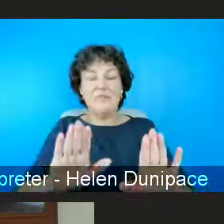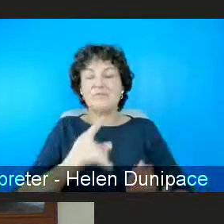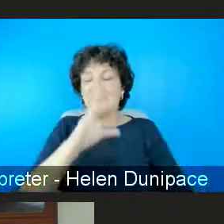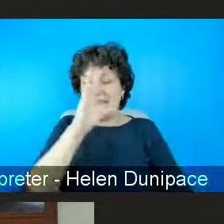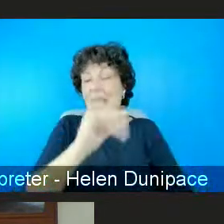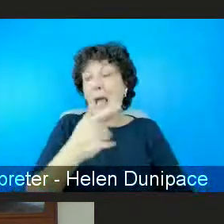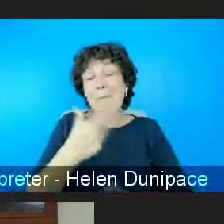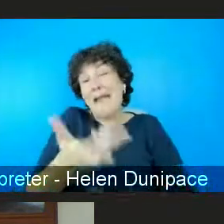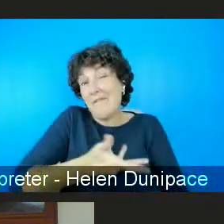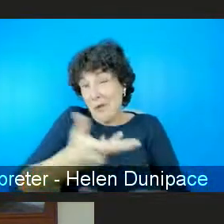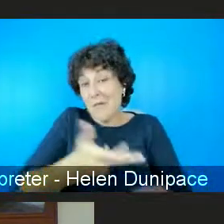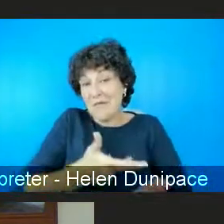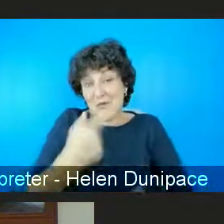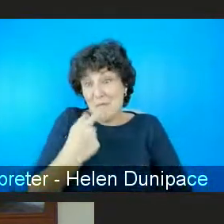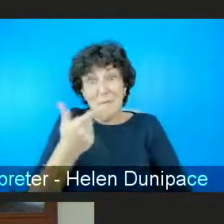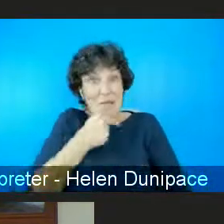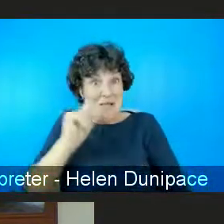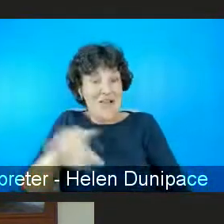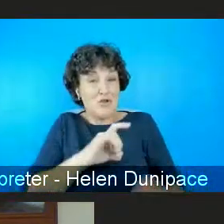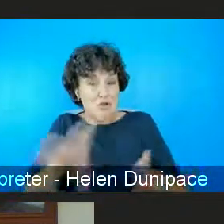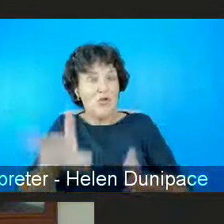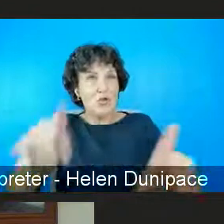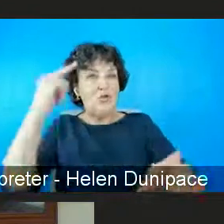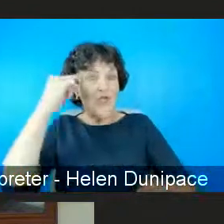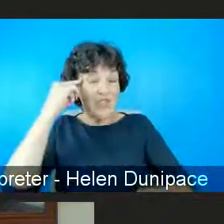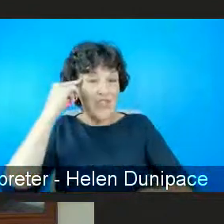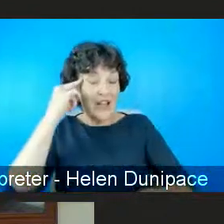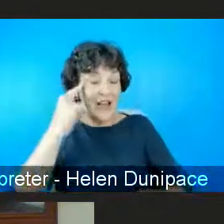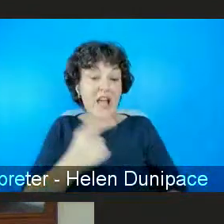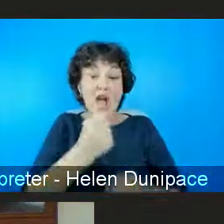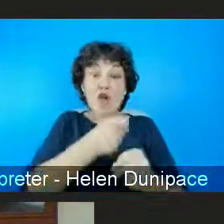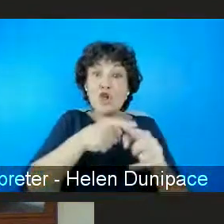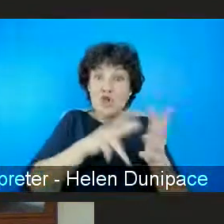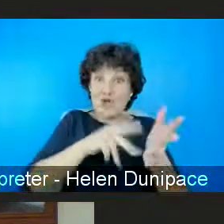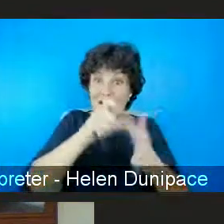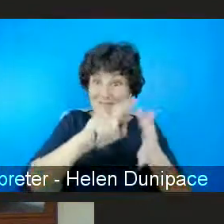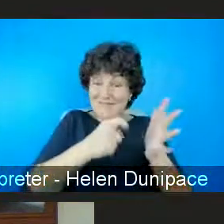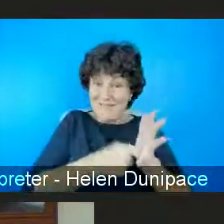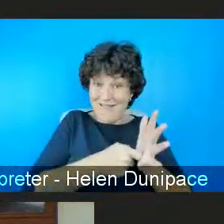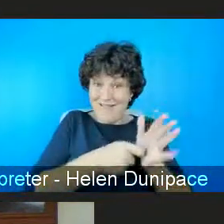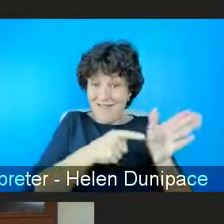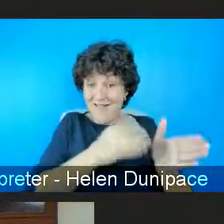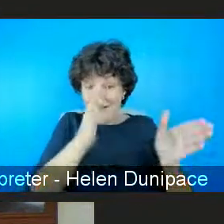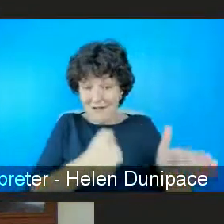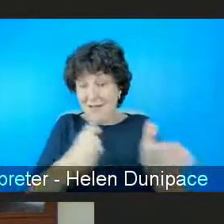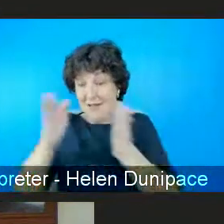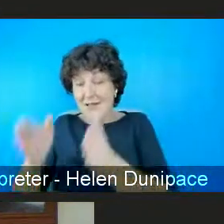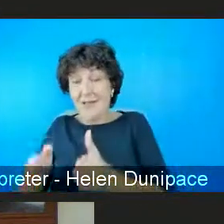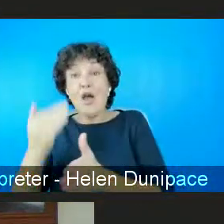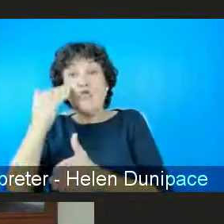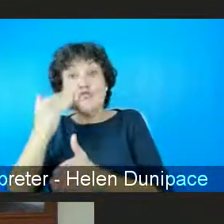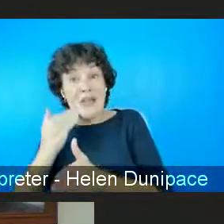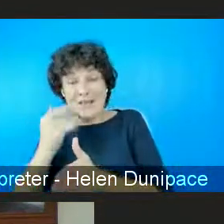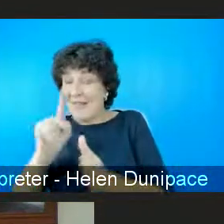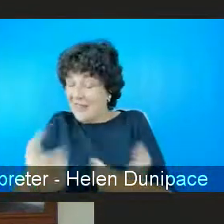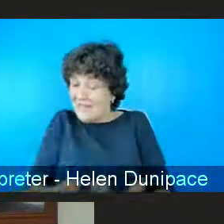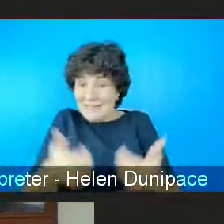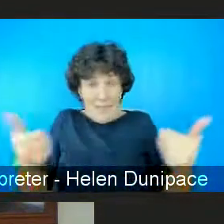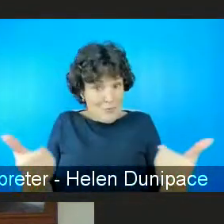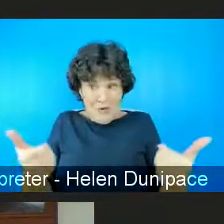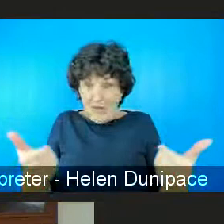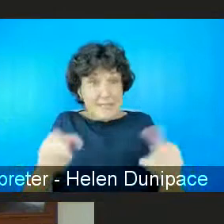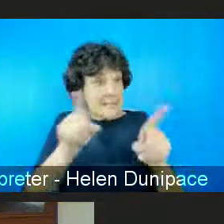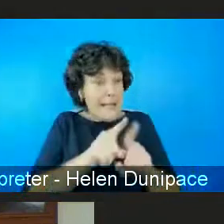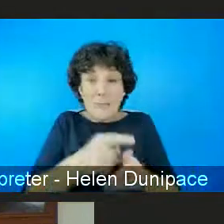australia about this today to think about gender and race as two separate things or to think about gender and disability as two separate things and